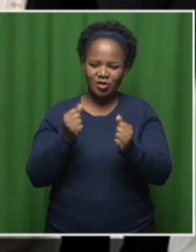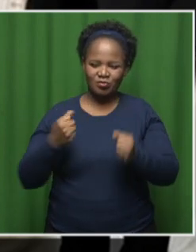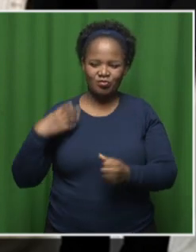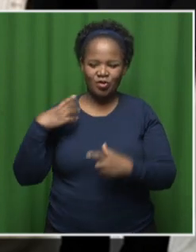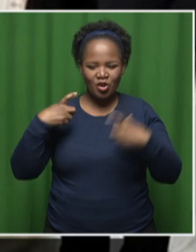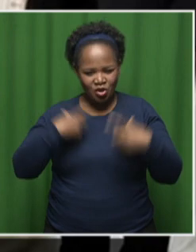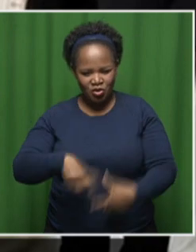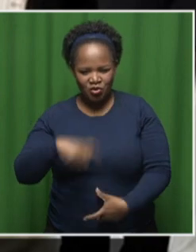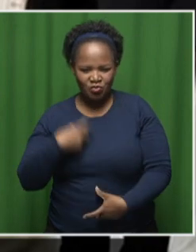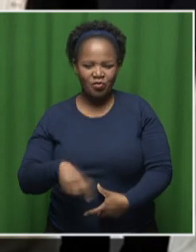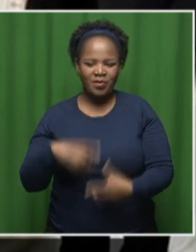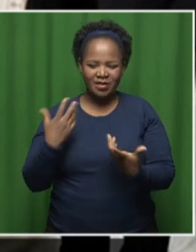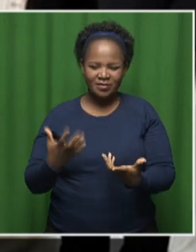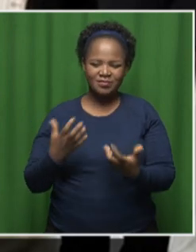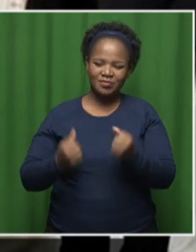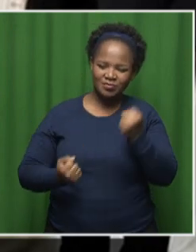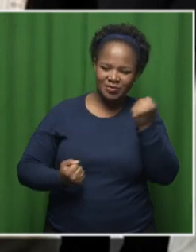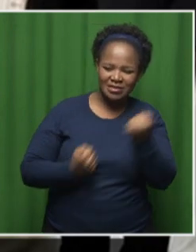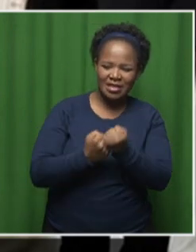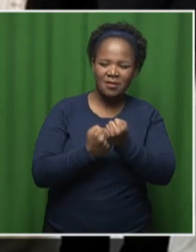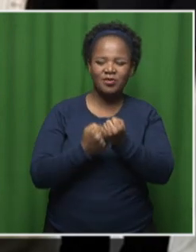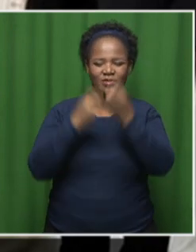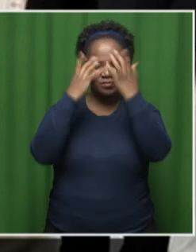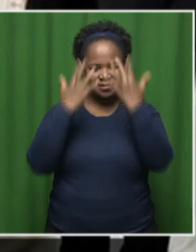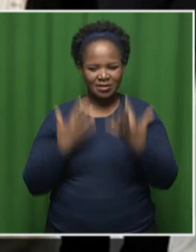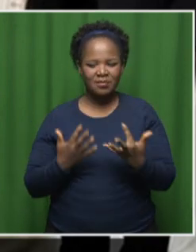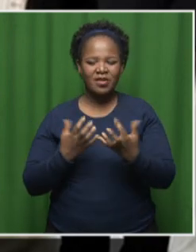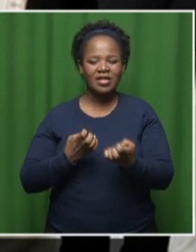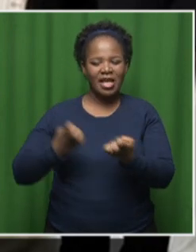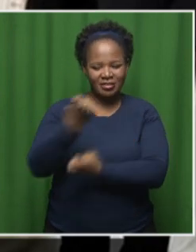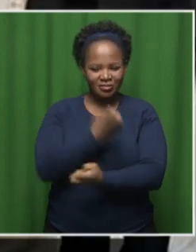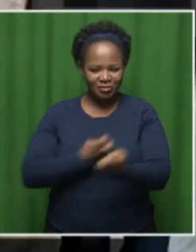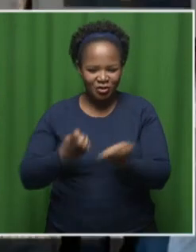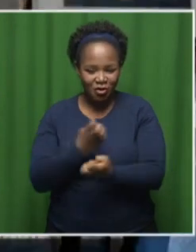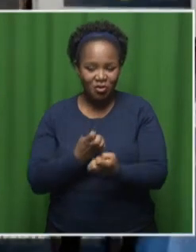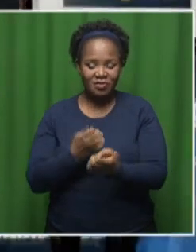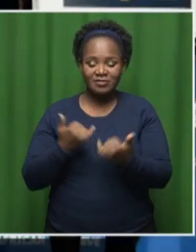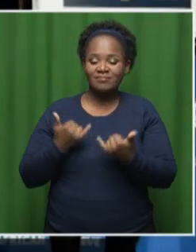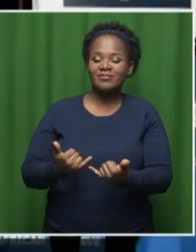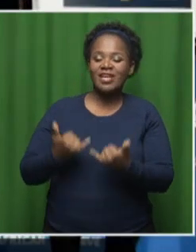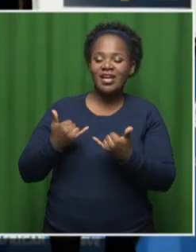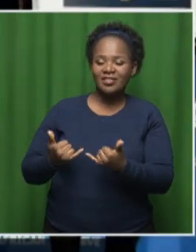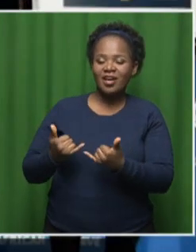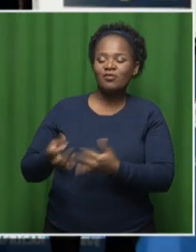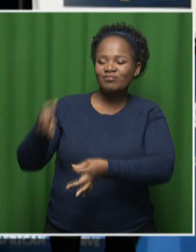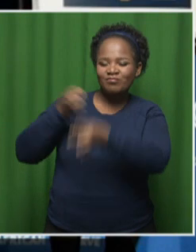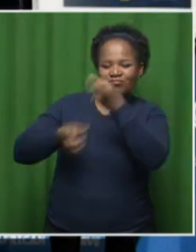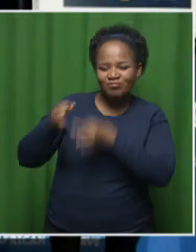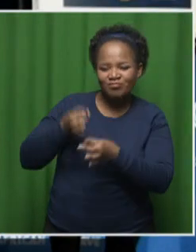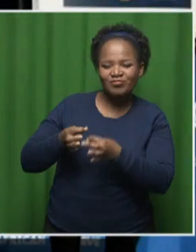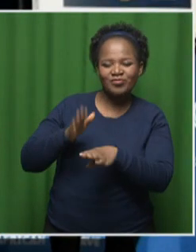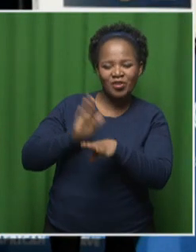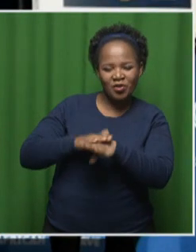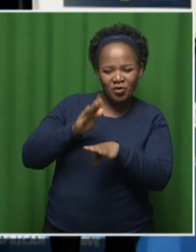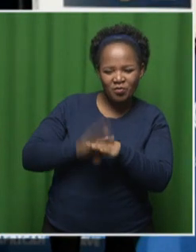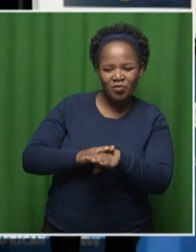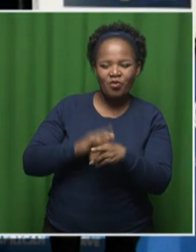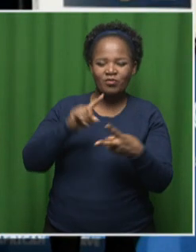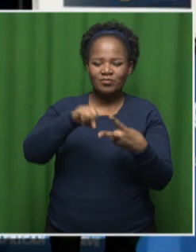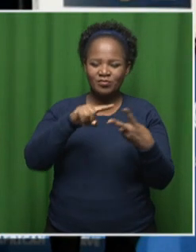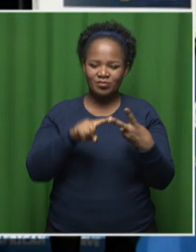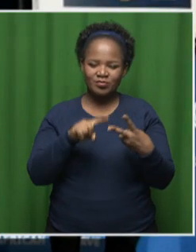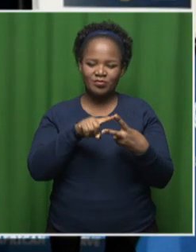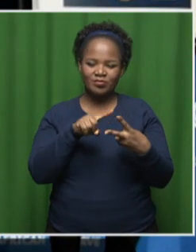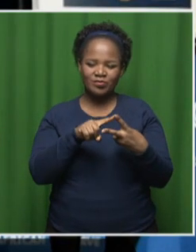in the fields of finance and economics. Now, to tell us more, we're joined by two of the participants. Owamin